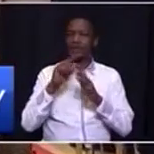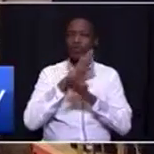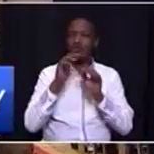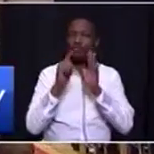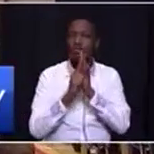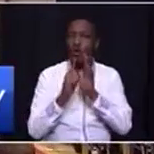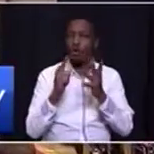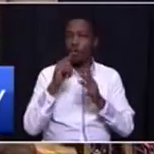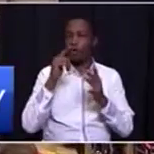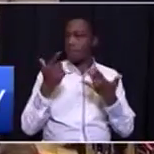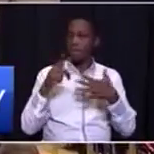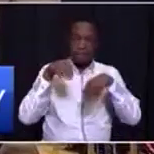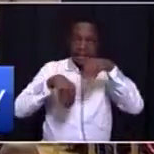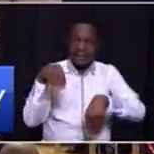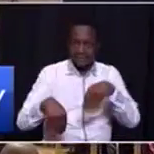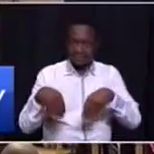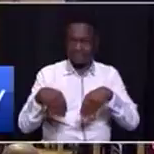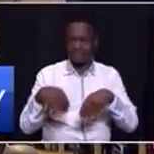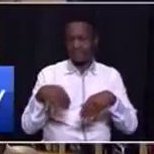I am saying,